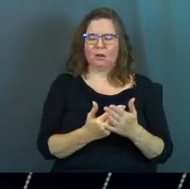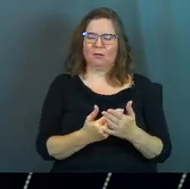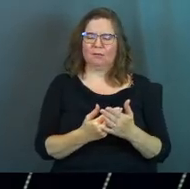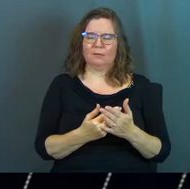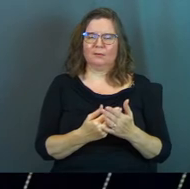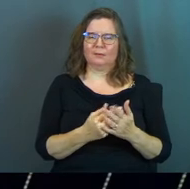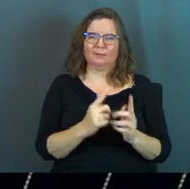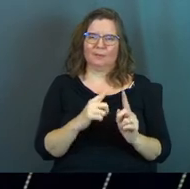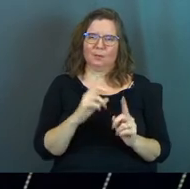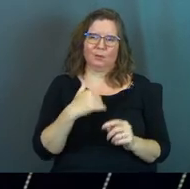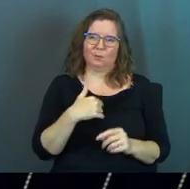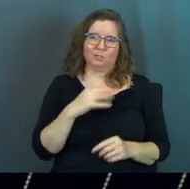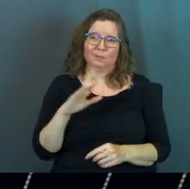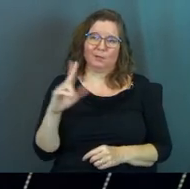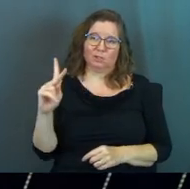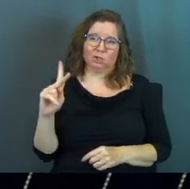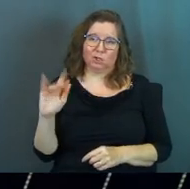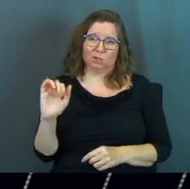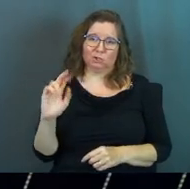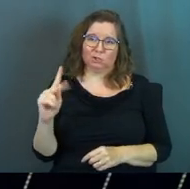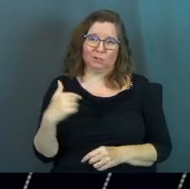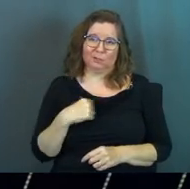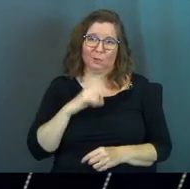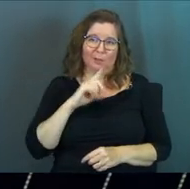like give them something good, right? But we were just being jerks, really.